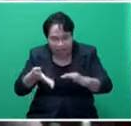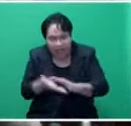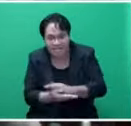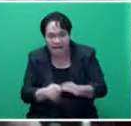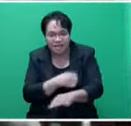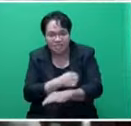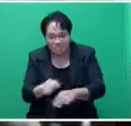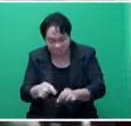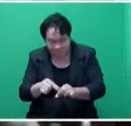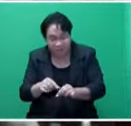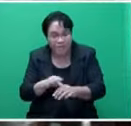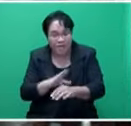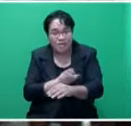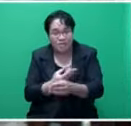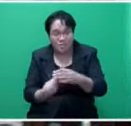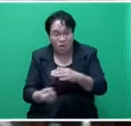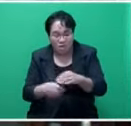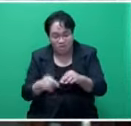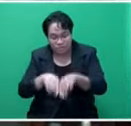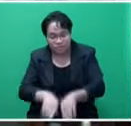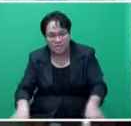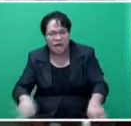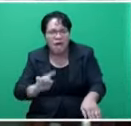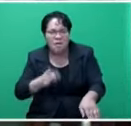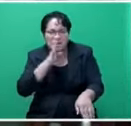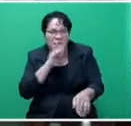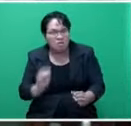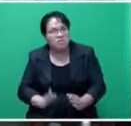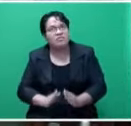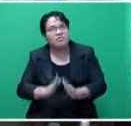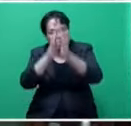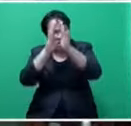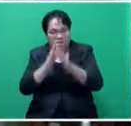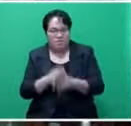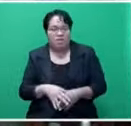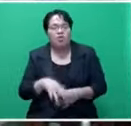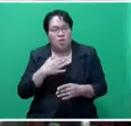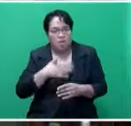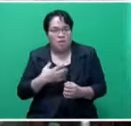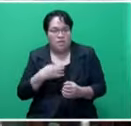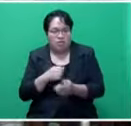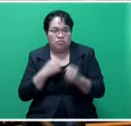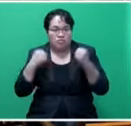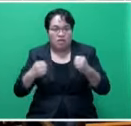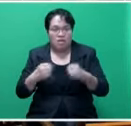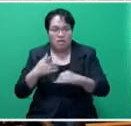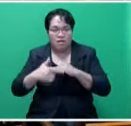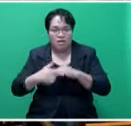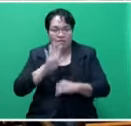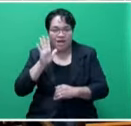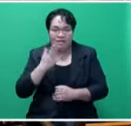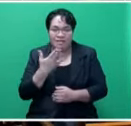but of course unfortunately for towers we have to put it up and we want to build up to category 5 standards thank you Mr. Speaker sir